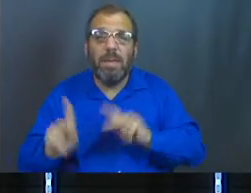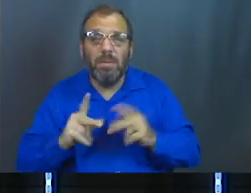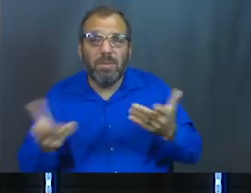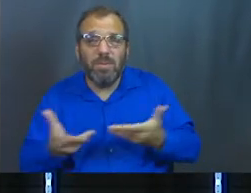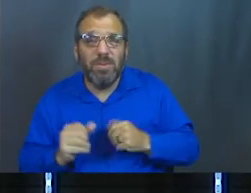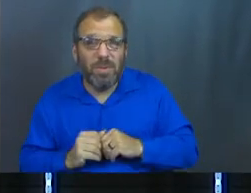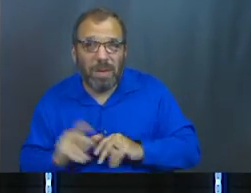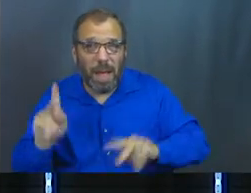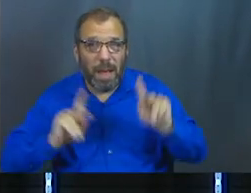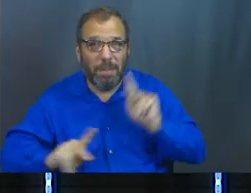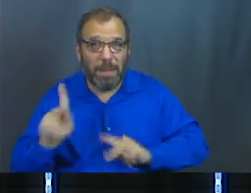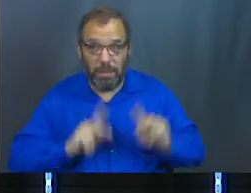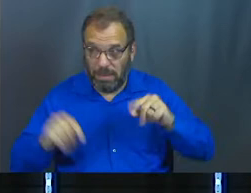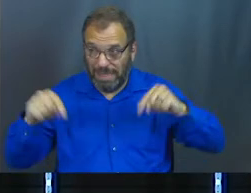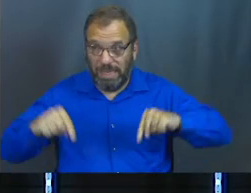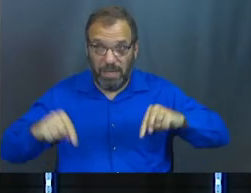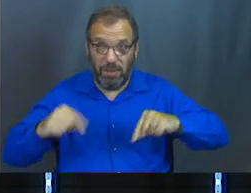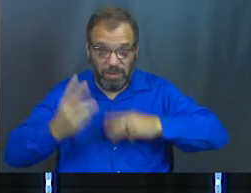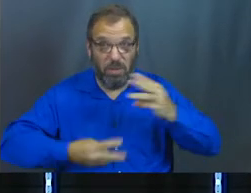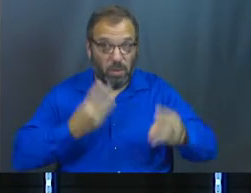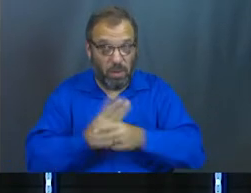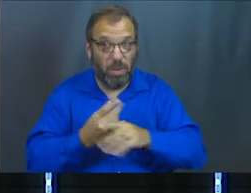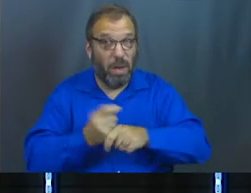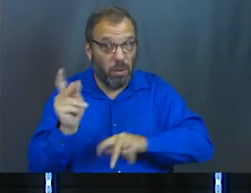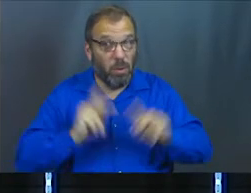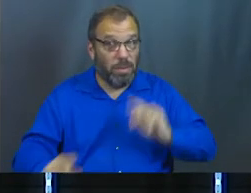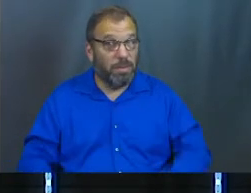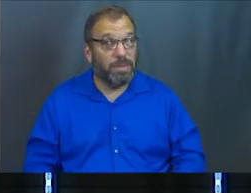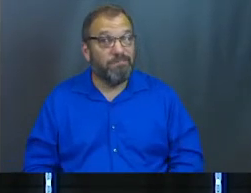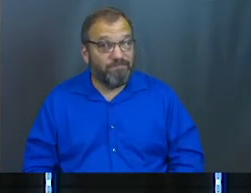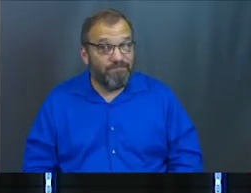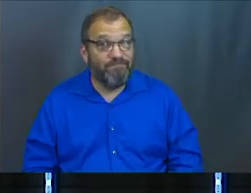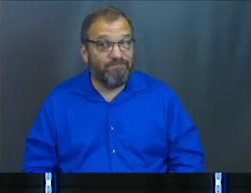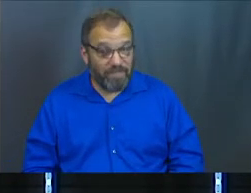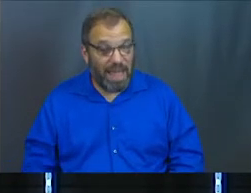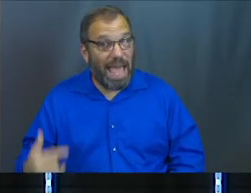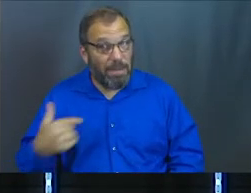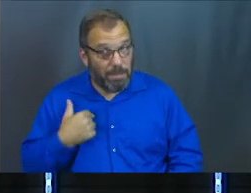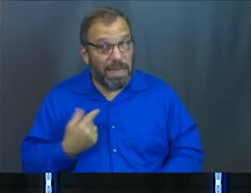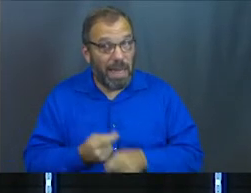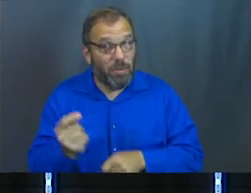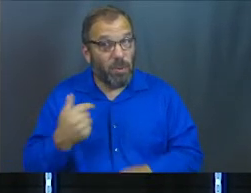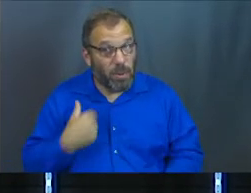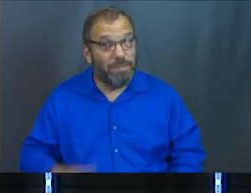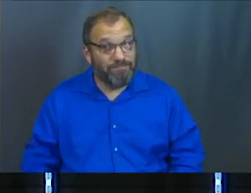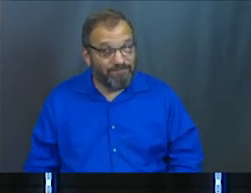Amen? There are cruel people in this world. And I'm one of them.